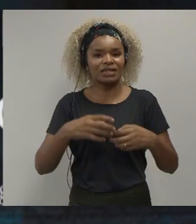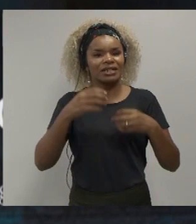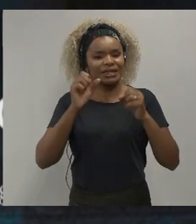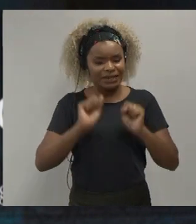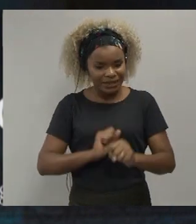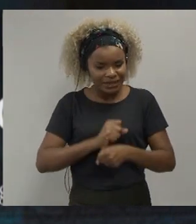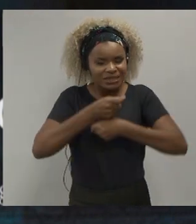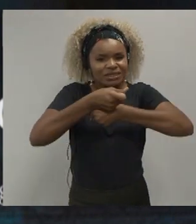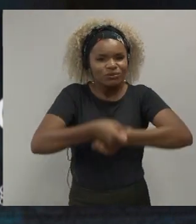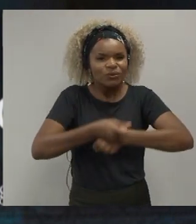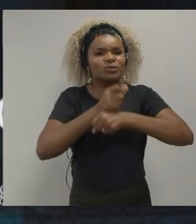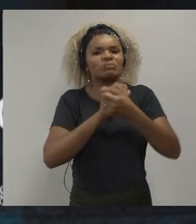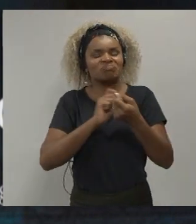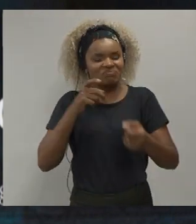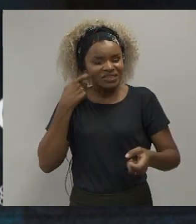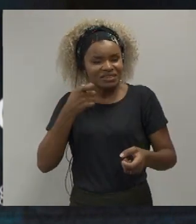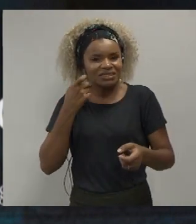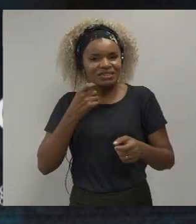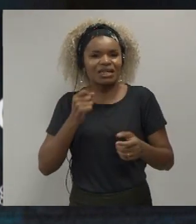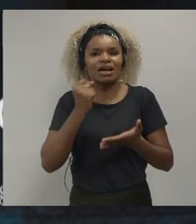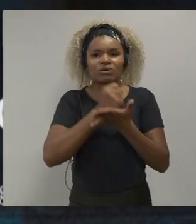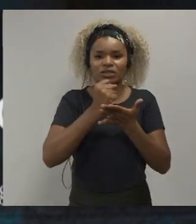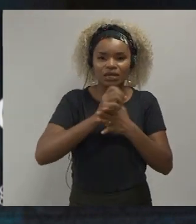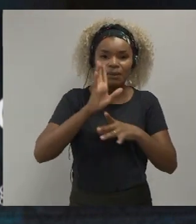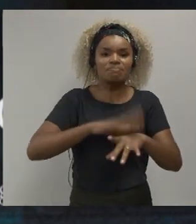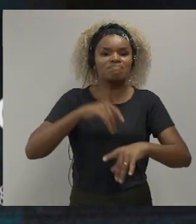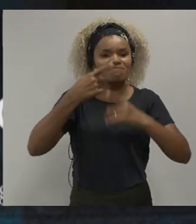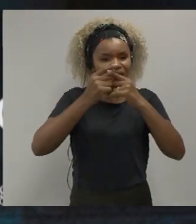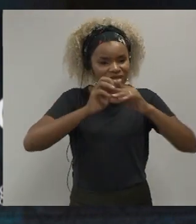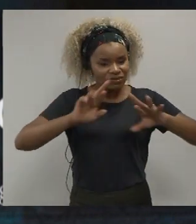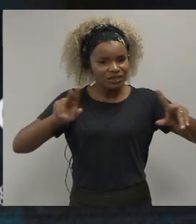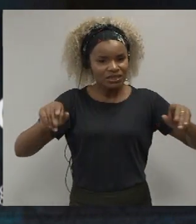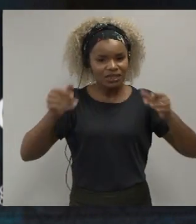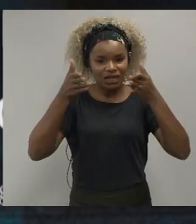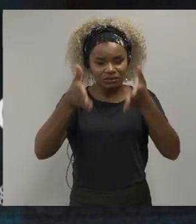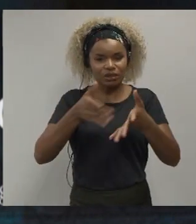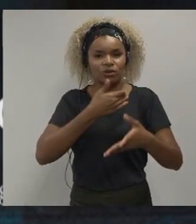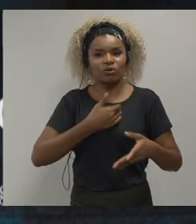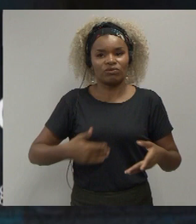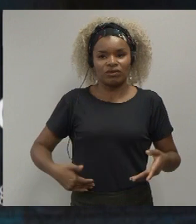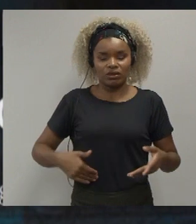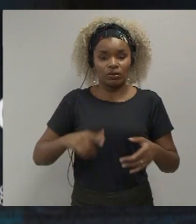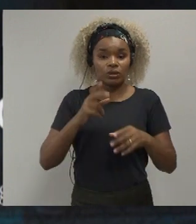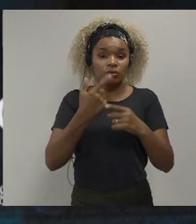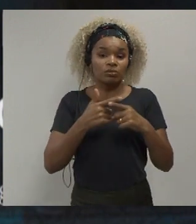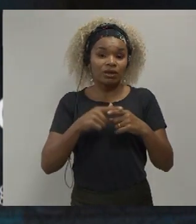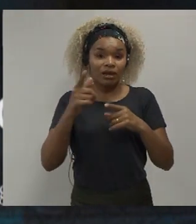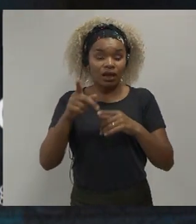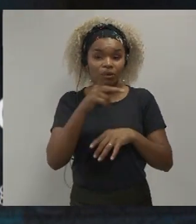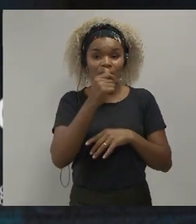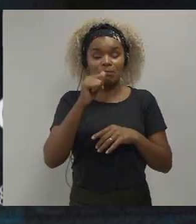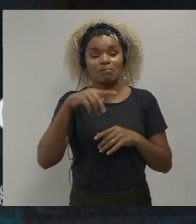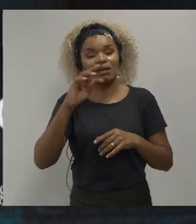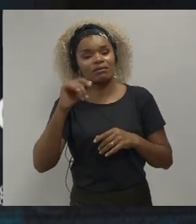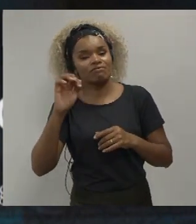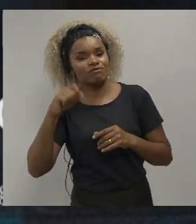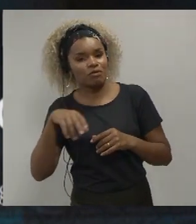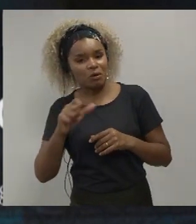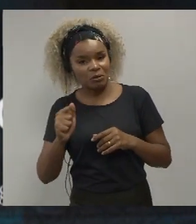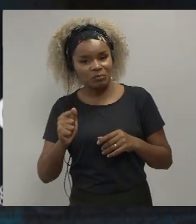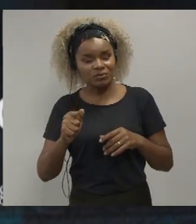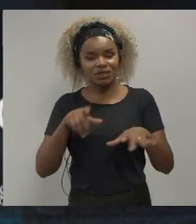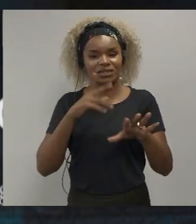more diversity into government um this actually is a platform that um strips